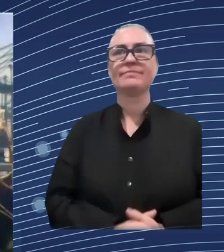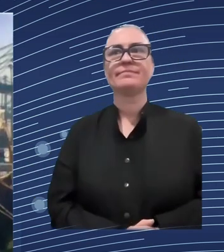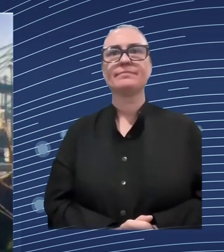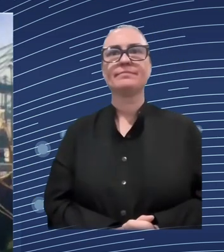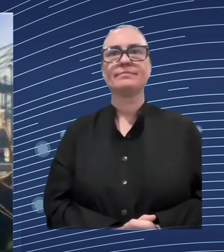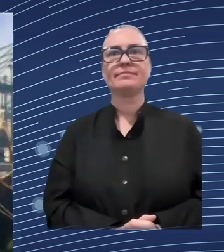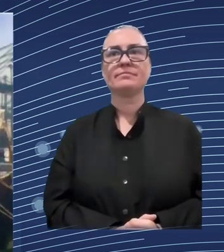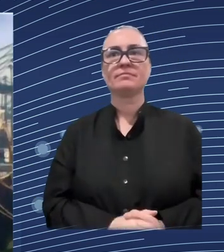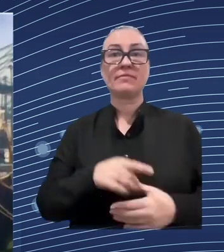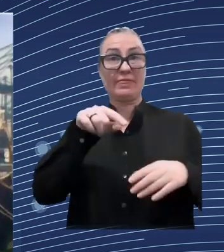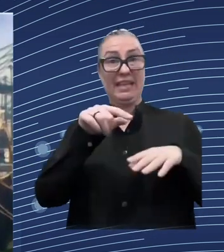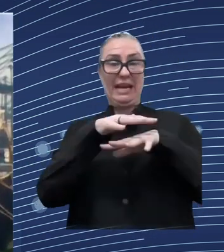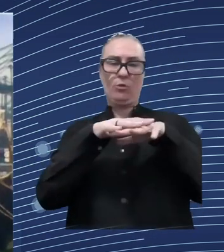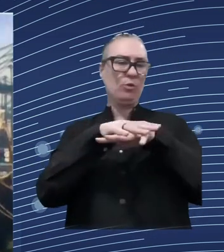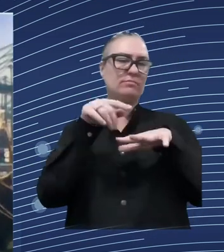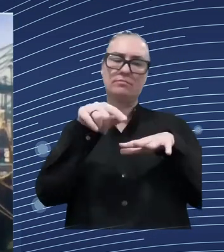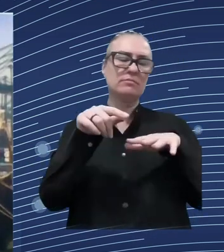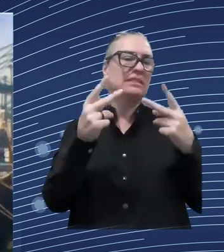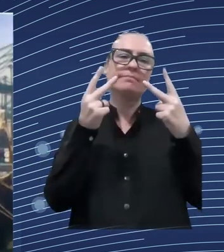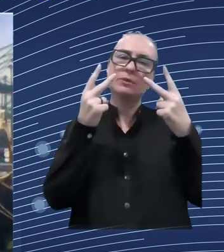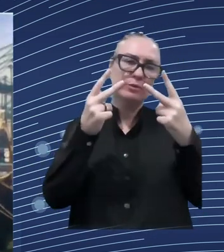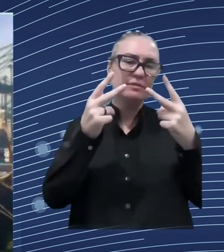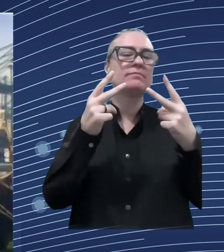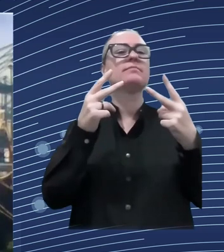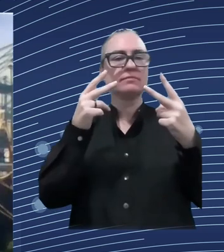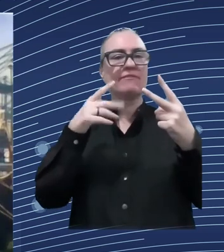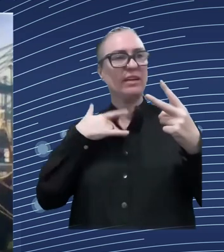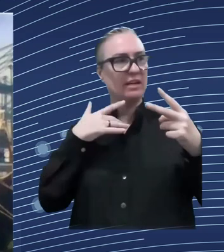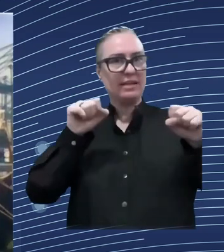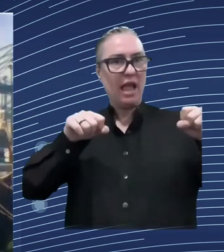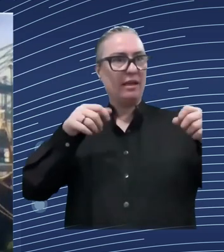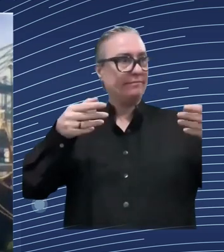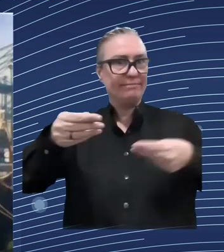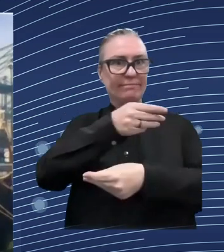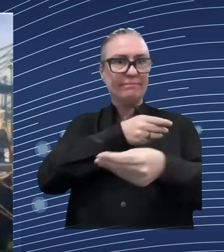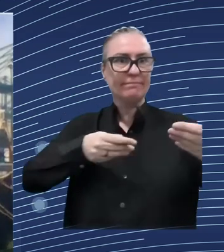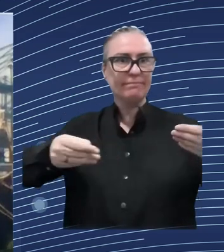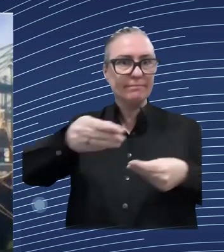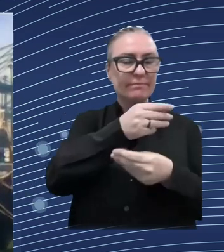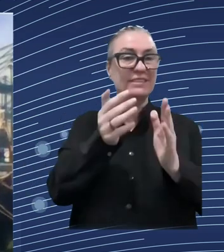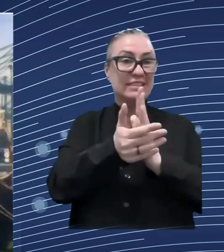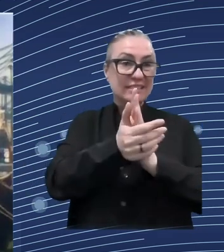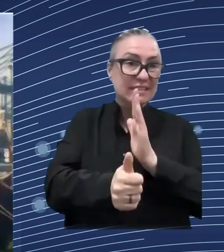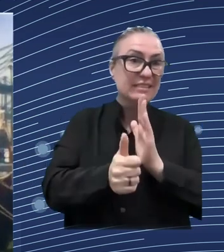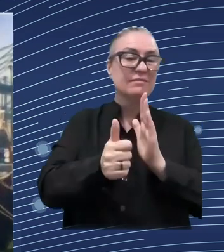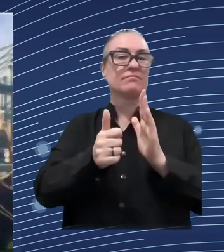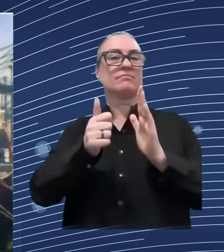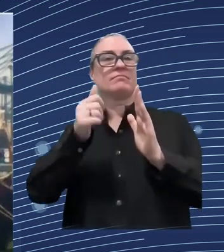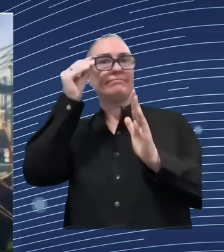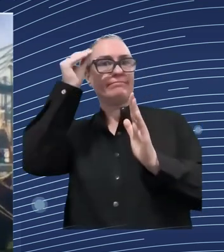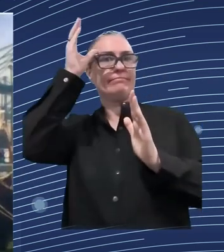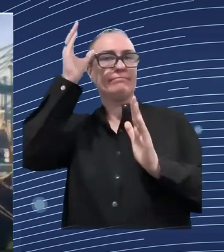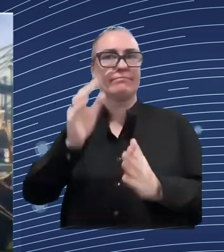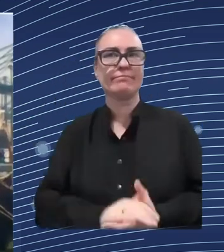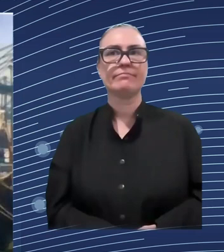used the word plan i actually thought about we when we heard at etf that there is the eu important support for the ukraine plan we also